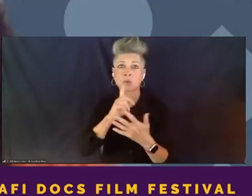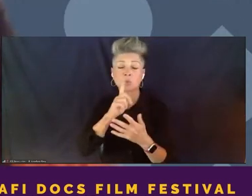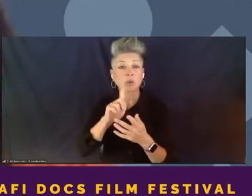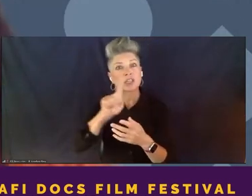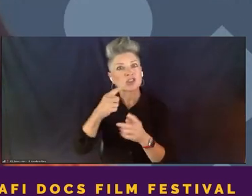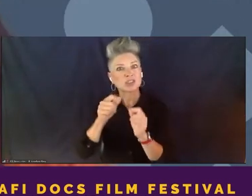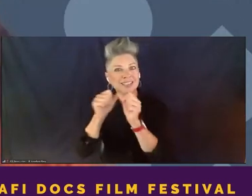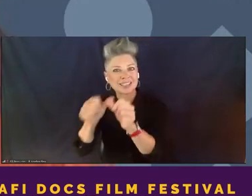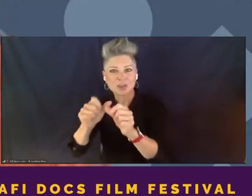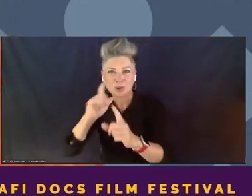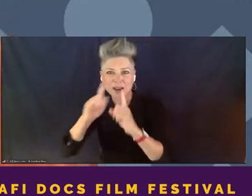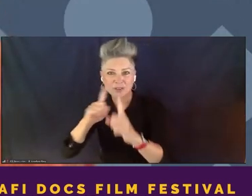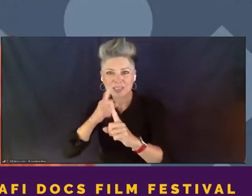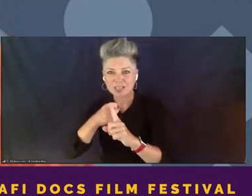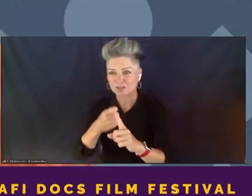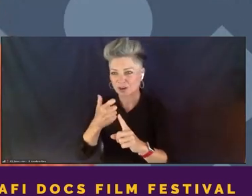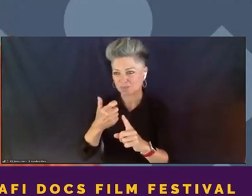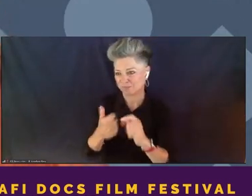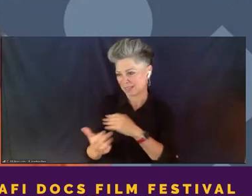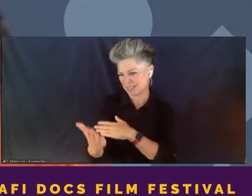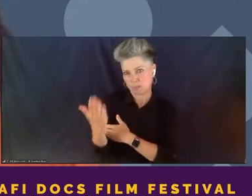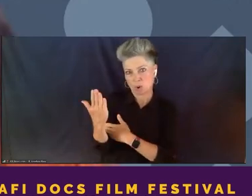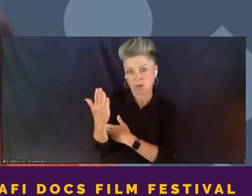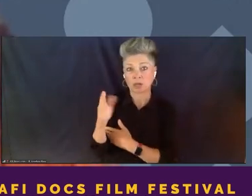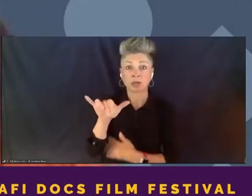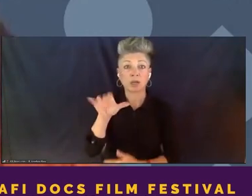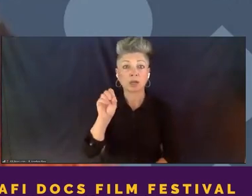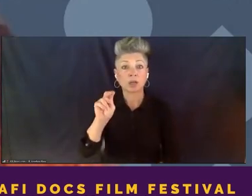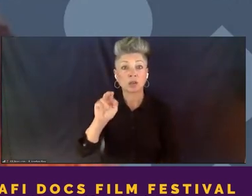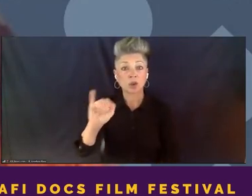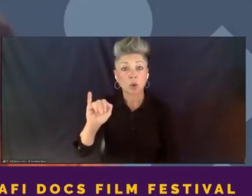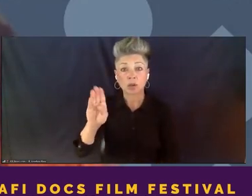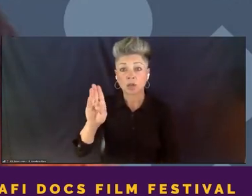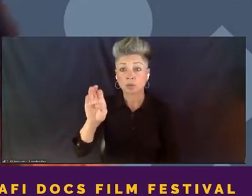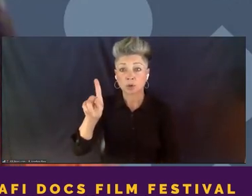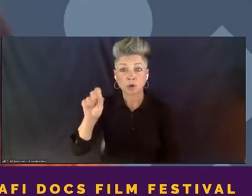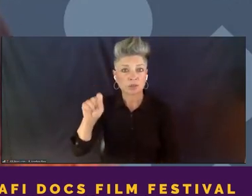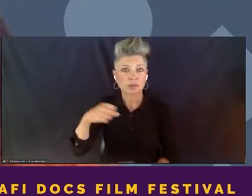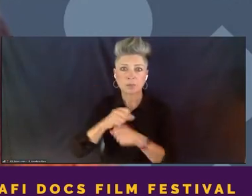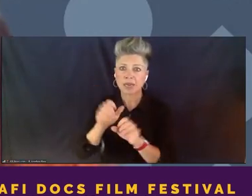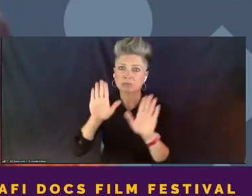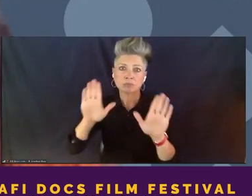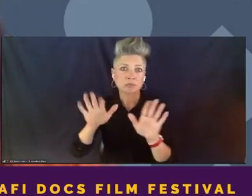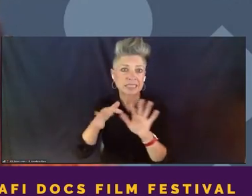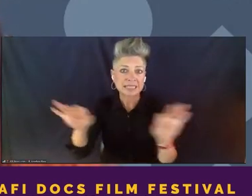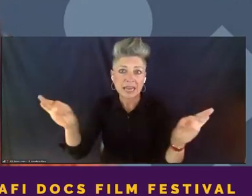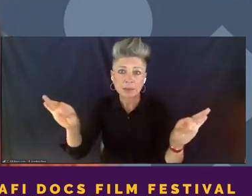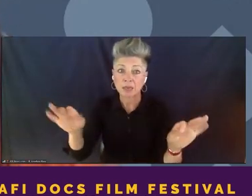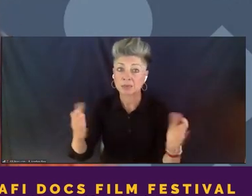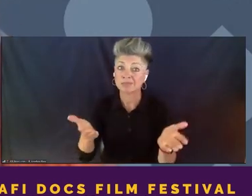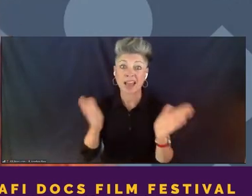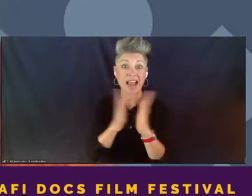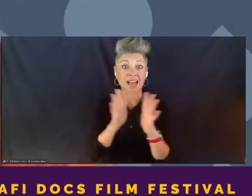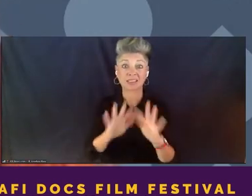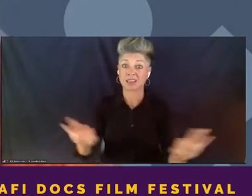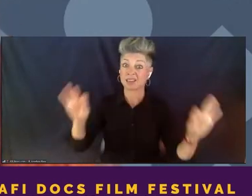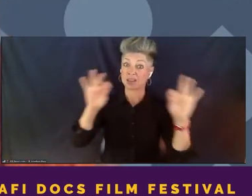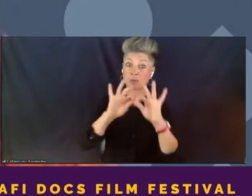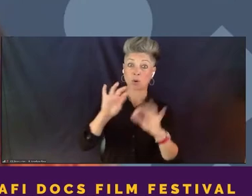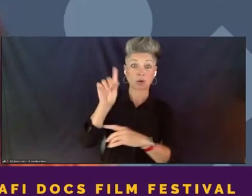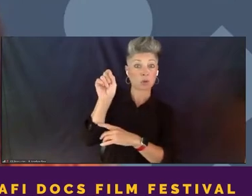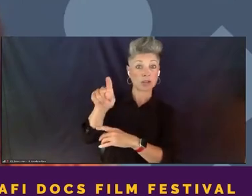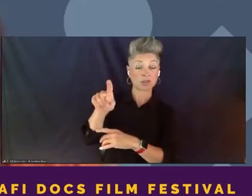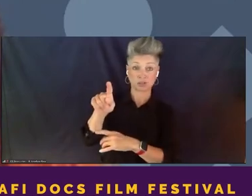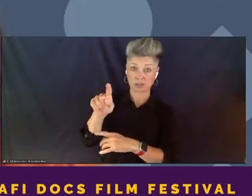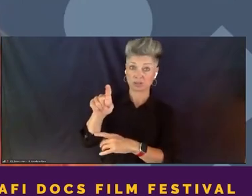earlier. I think it was Yoni Brooks who made this incredible statement asking the quintessential question that we bring to this panel,